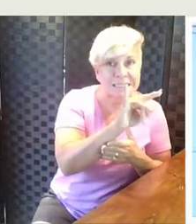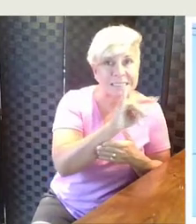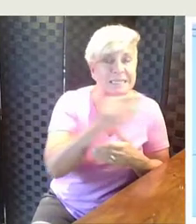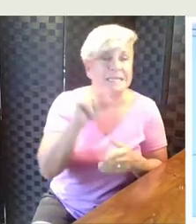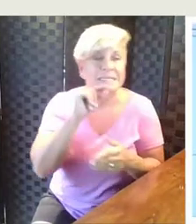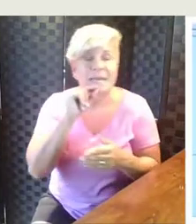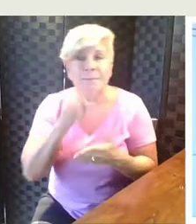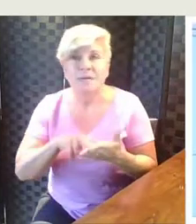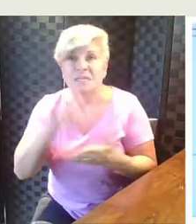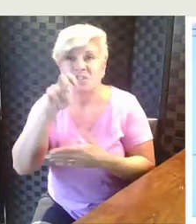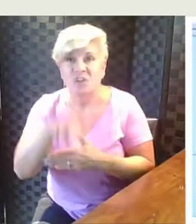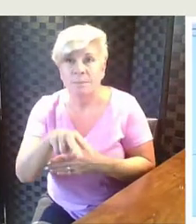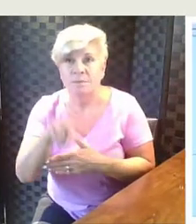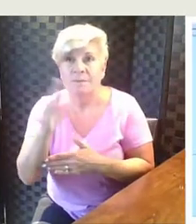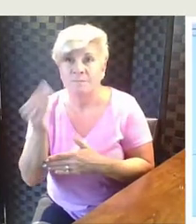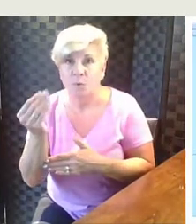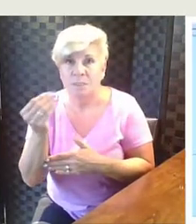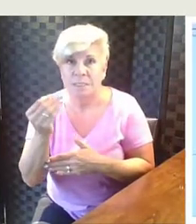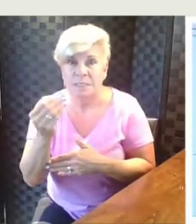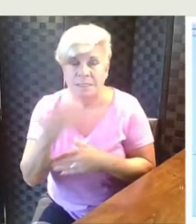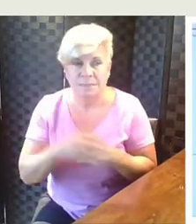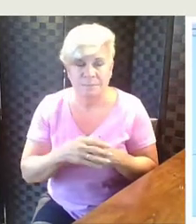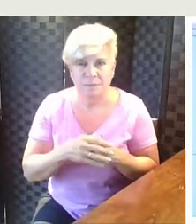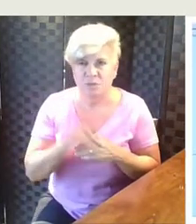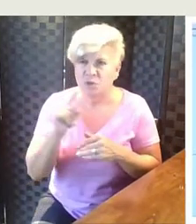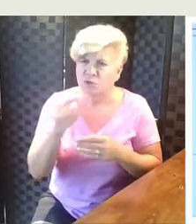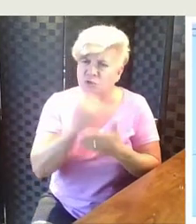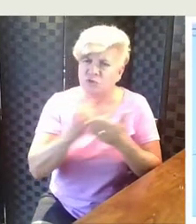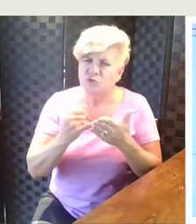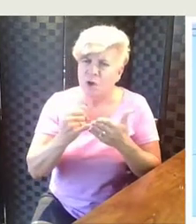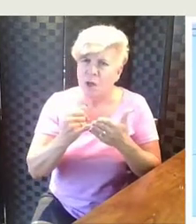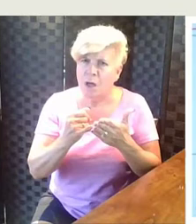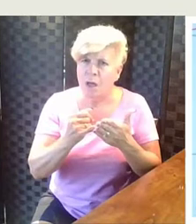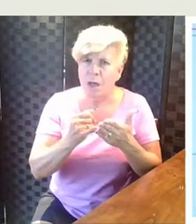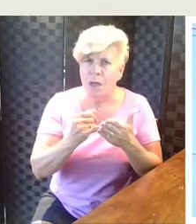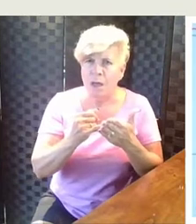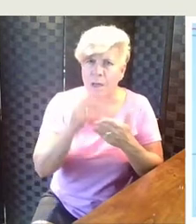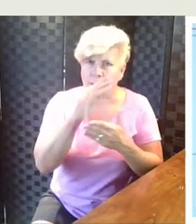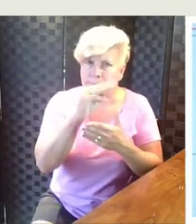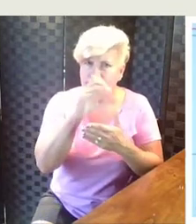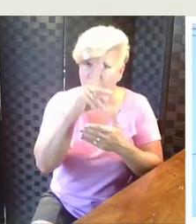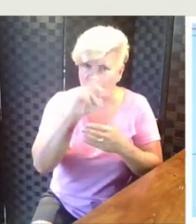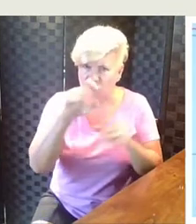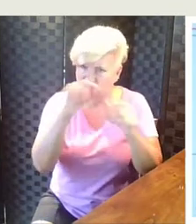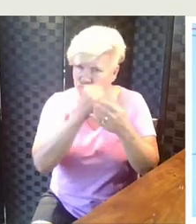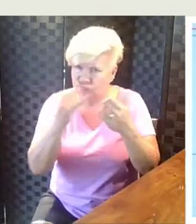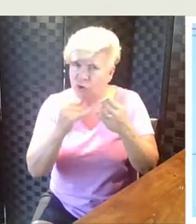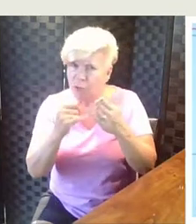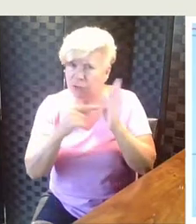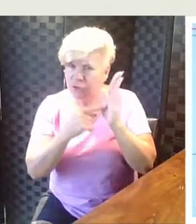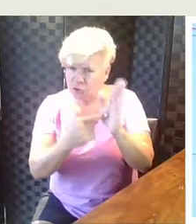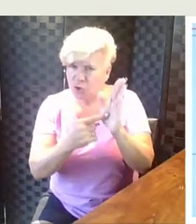model or a part-whole model on your paper that you think would represent what's happening in the story so far.